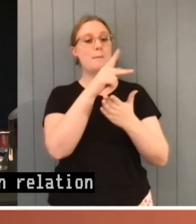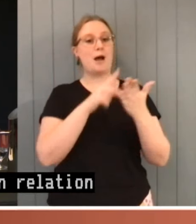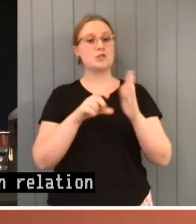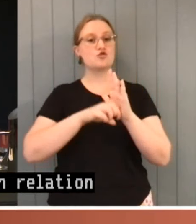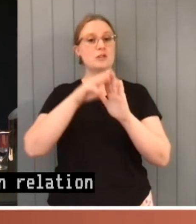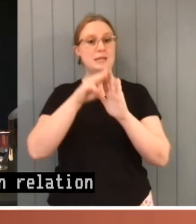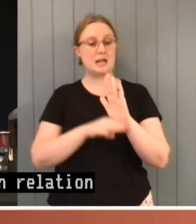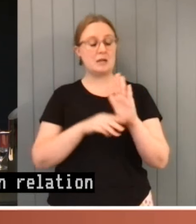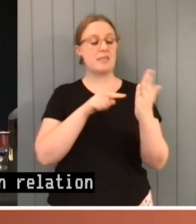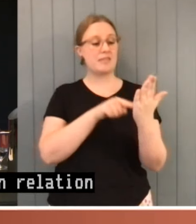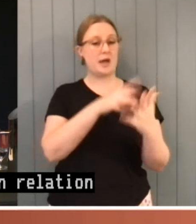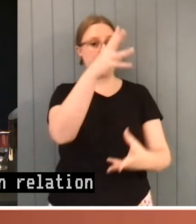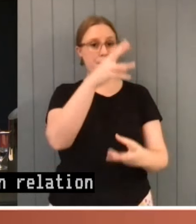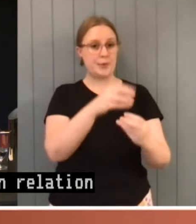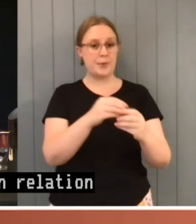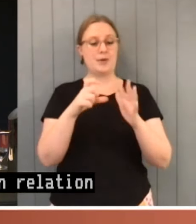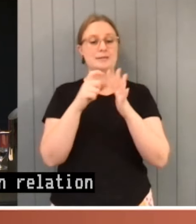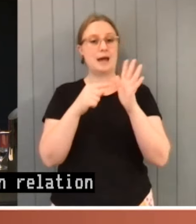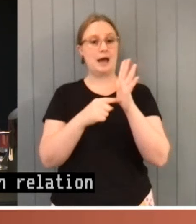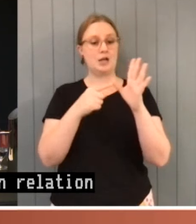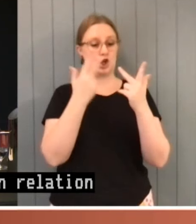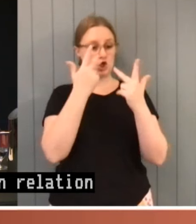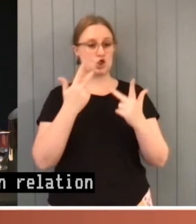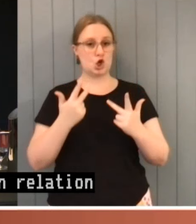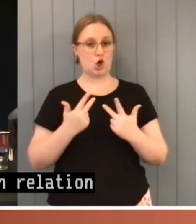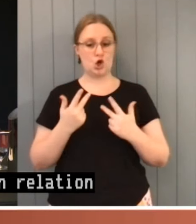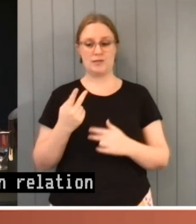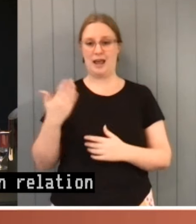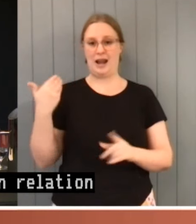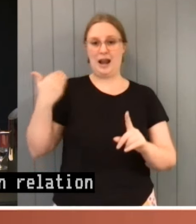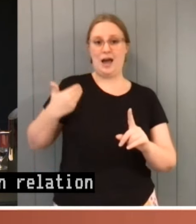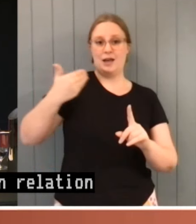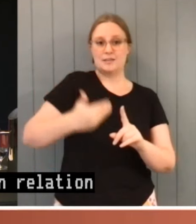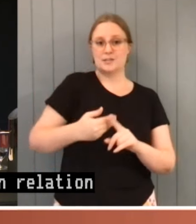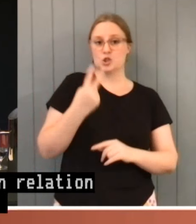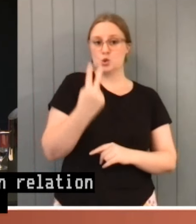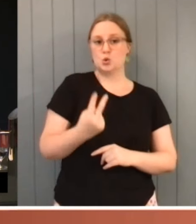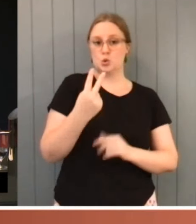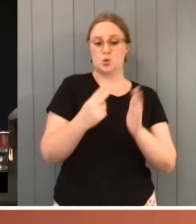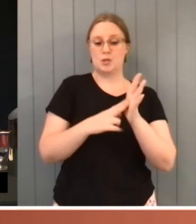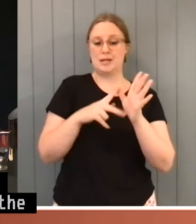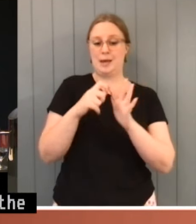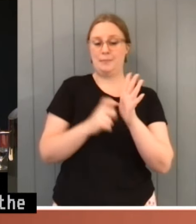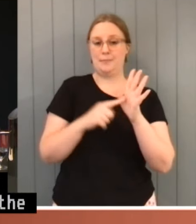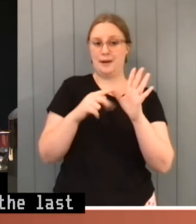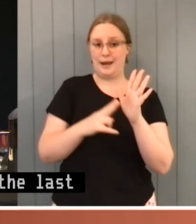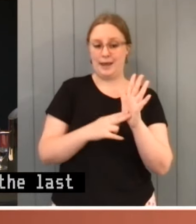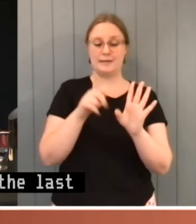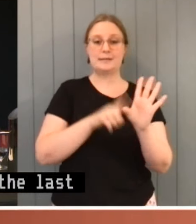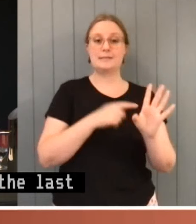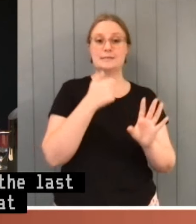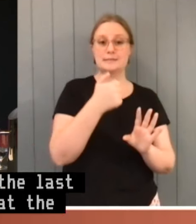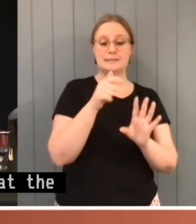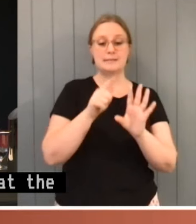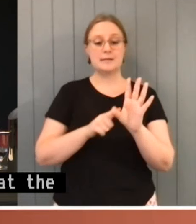two successive, I think the last one was 2021 or something, that year six and year nine were both falling,